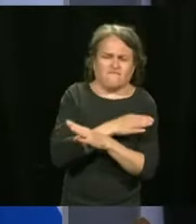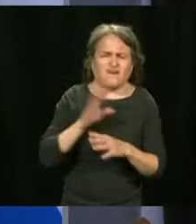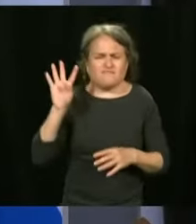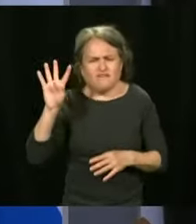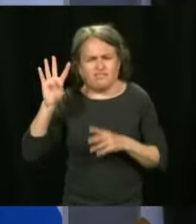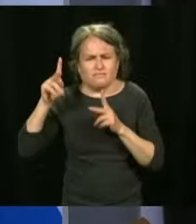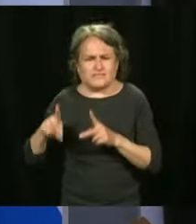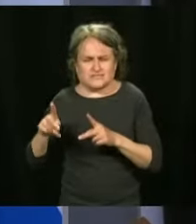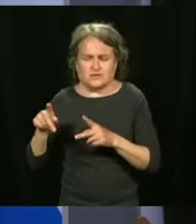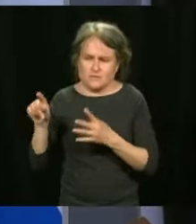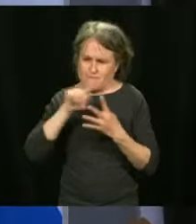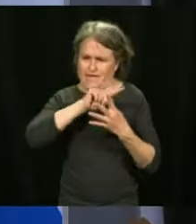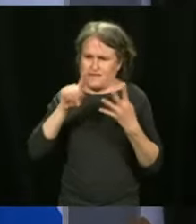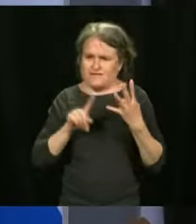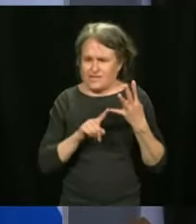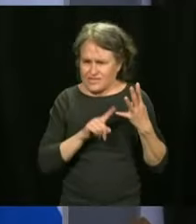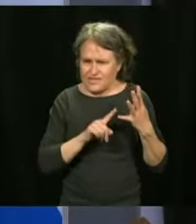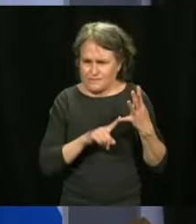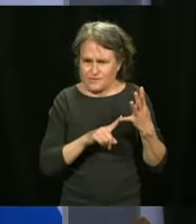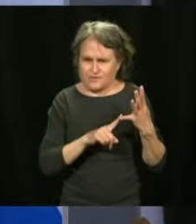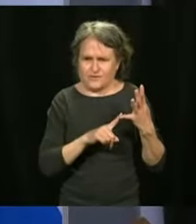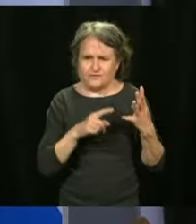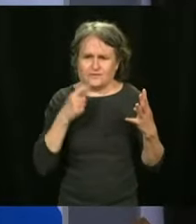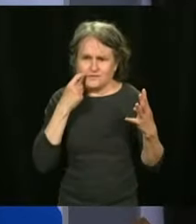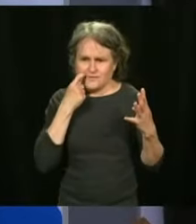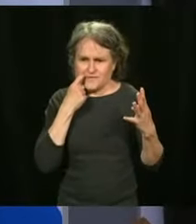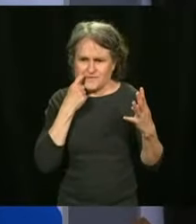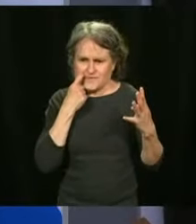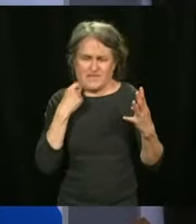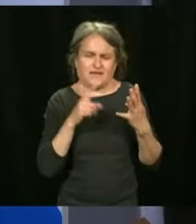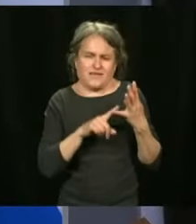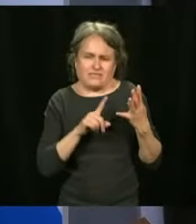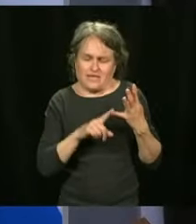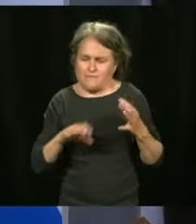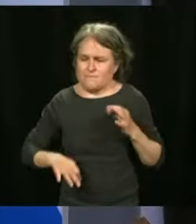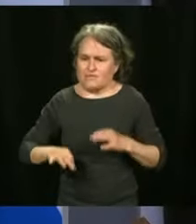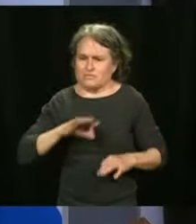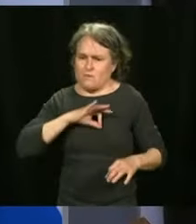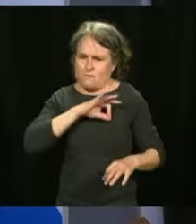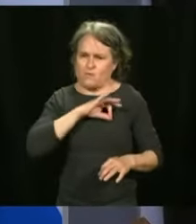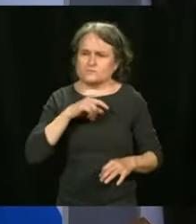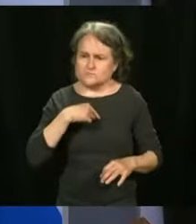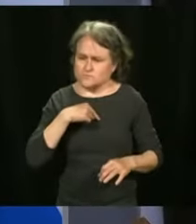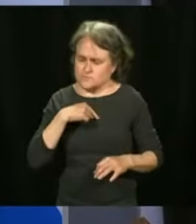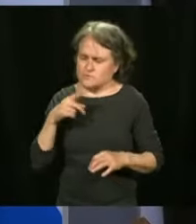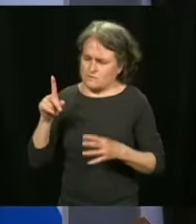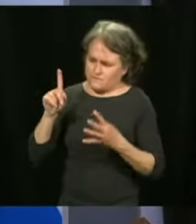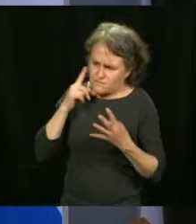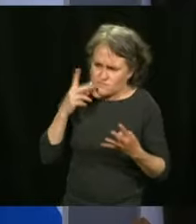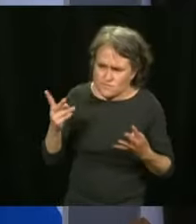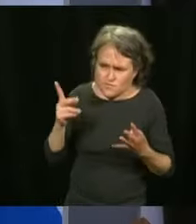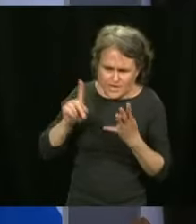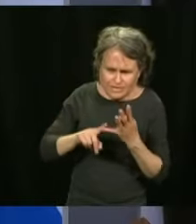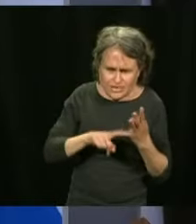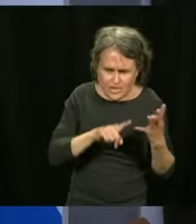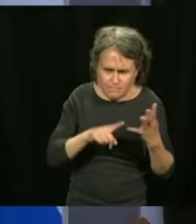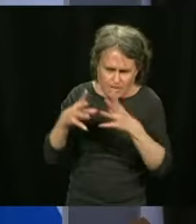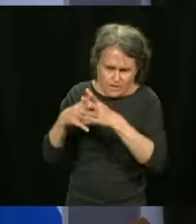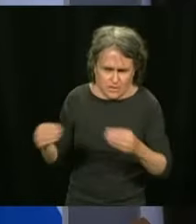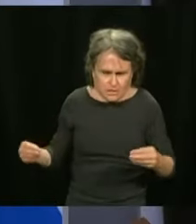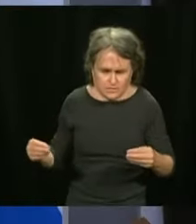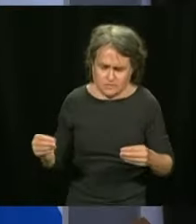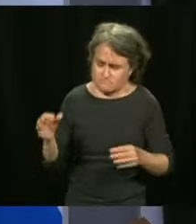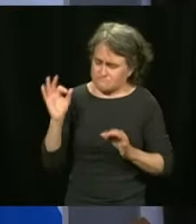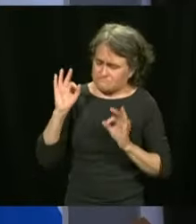But the person is doing well, and they're recovering at home now. It was treated adequately, and they're recovering at